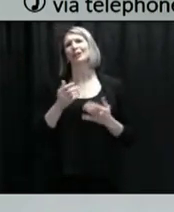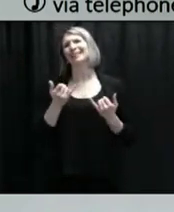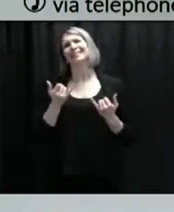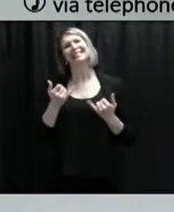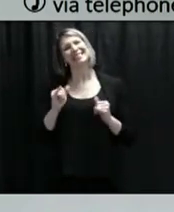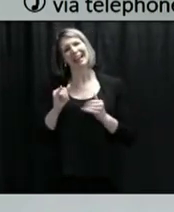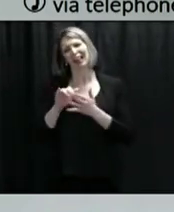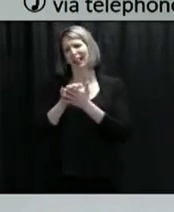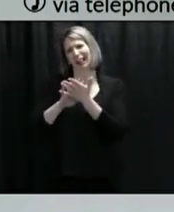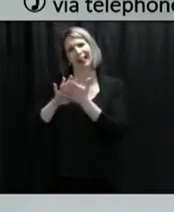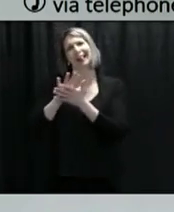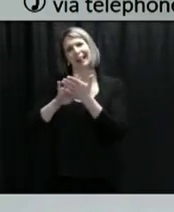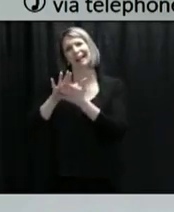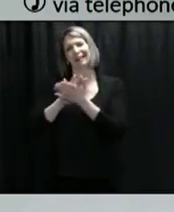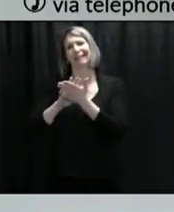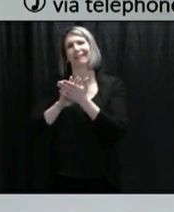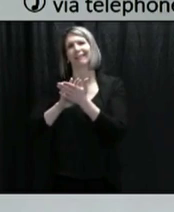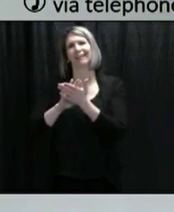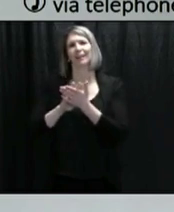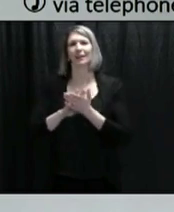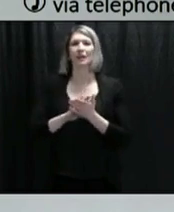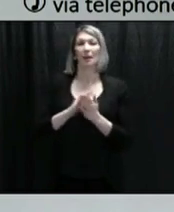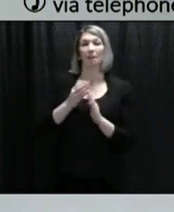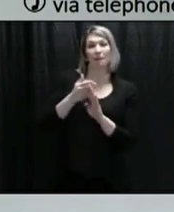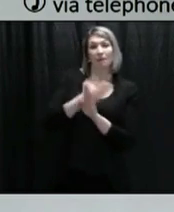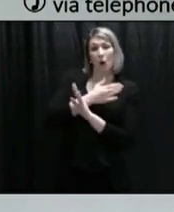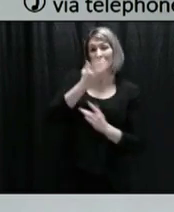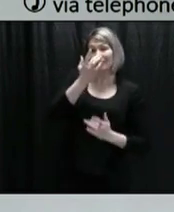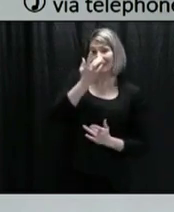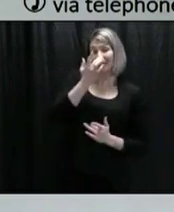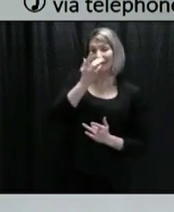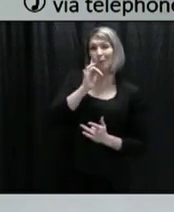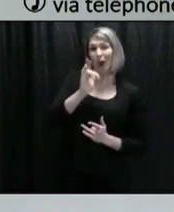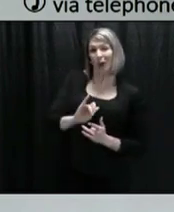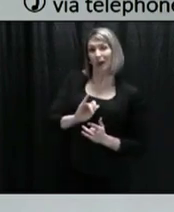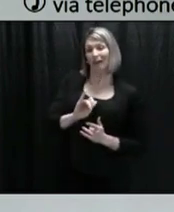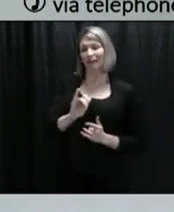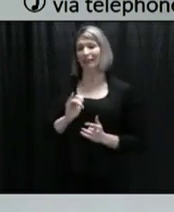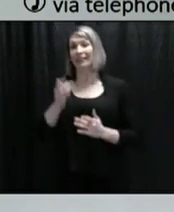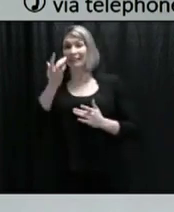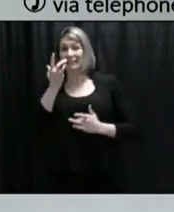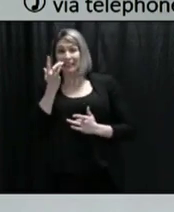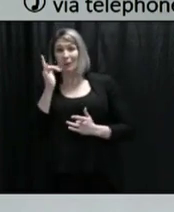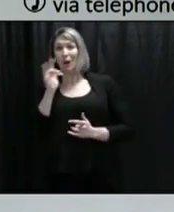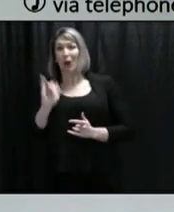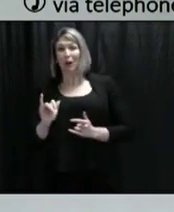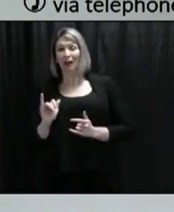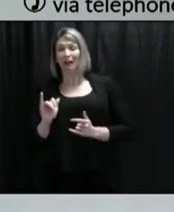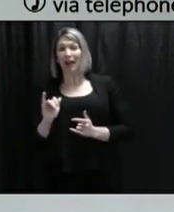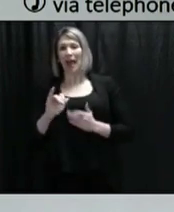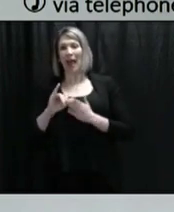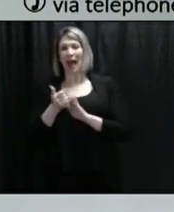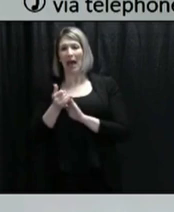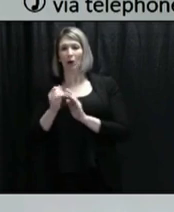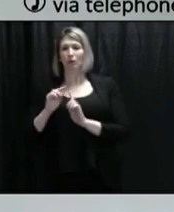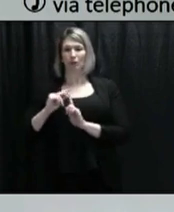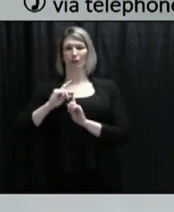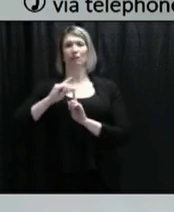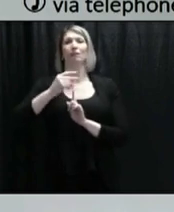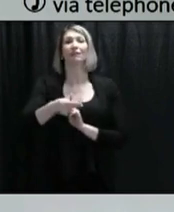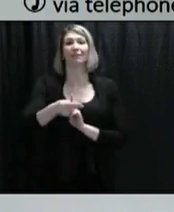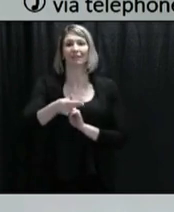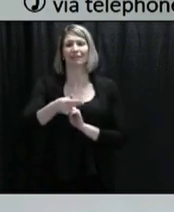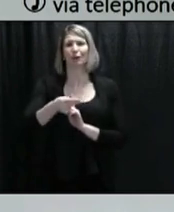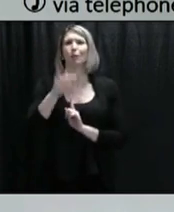there's a bit of a difference between asymptomatic and pre-symptomatic transmission. So, what we know is that the